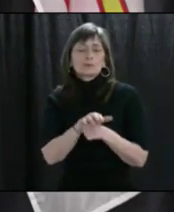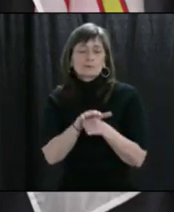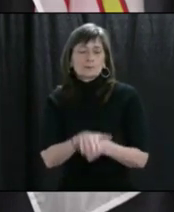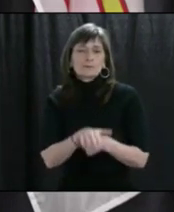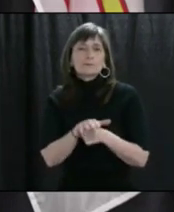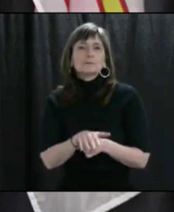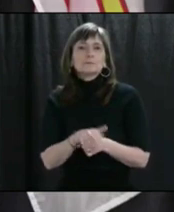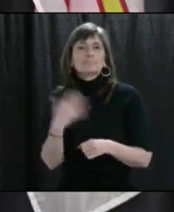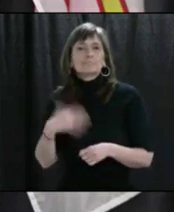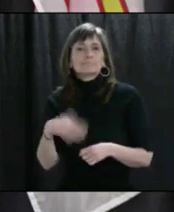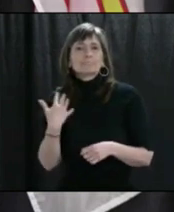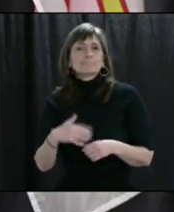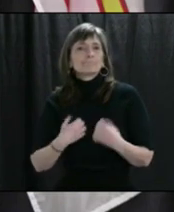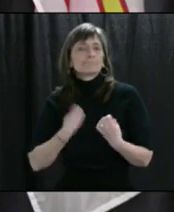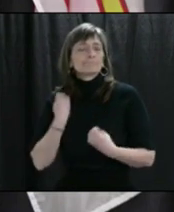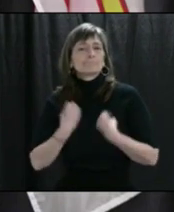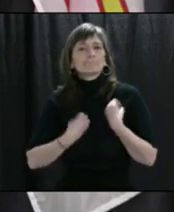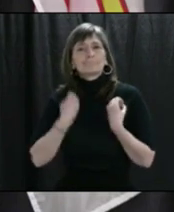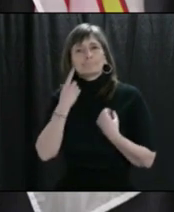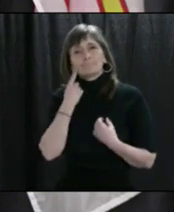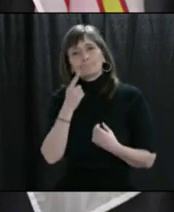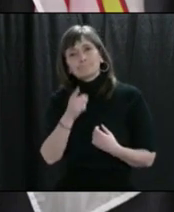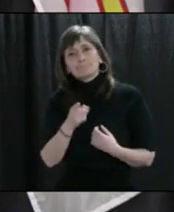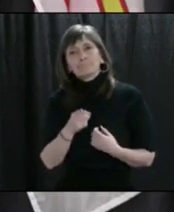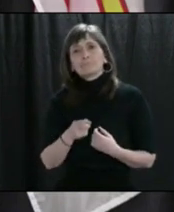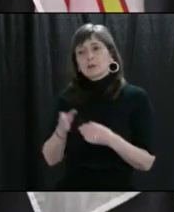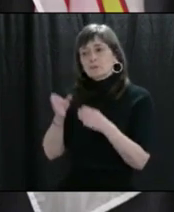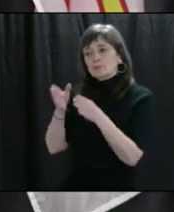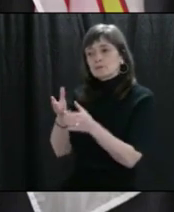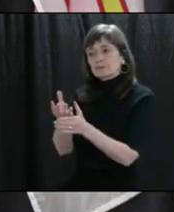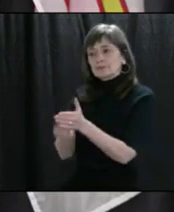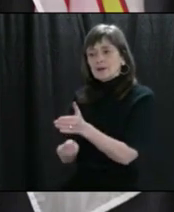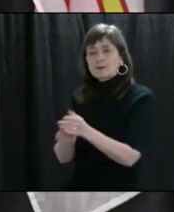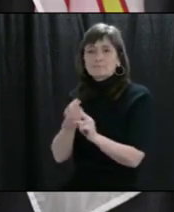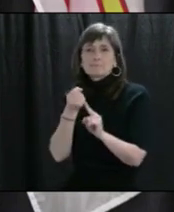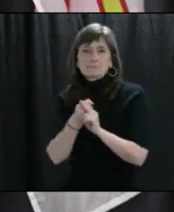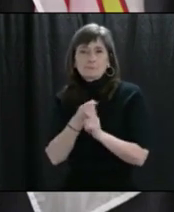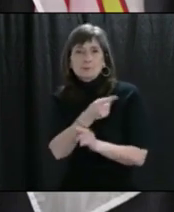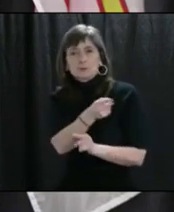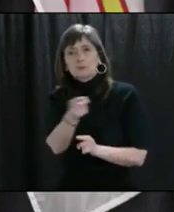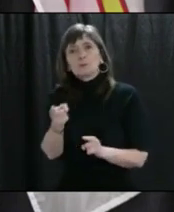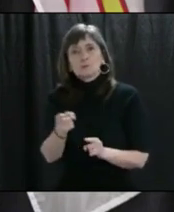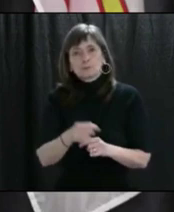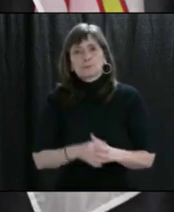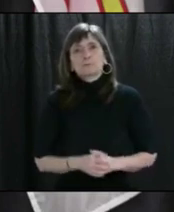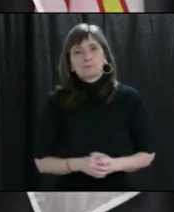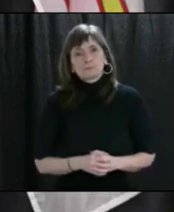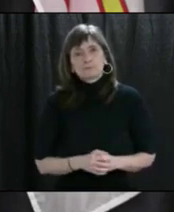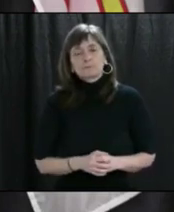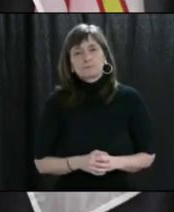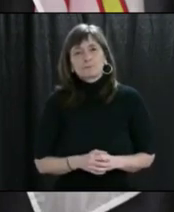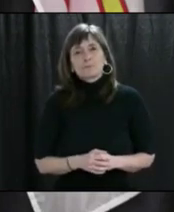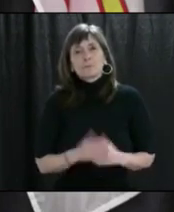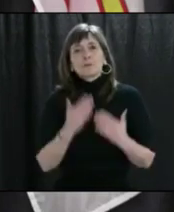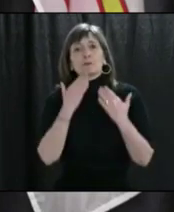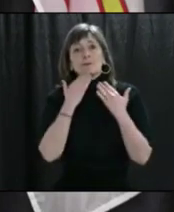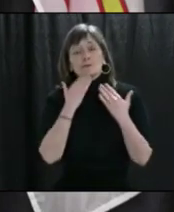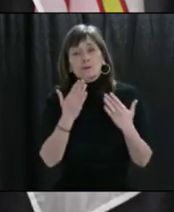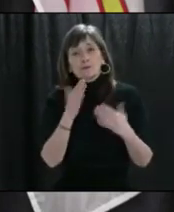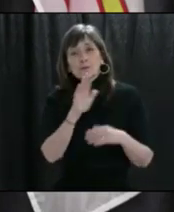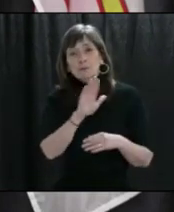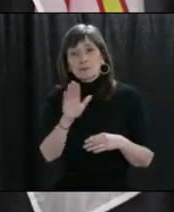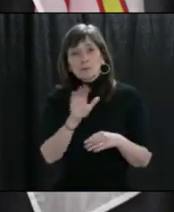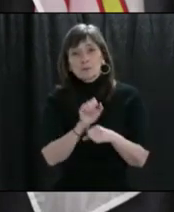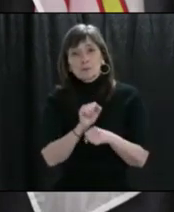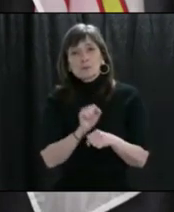is emotional. We know that losing a patient is devastating. So thank you for all that you're doing and